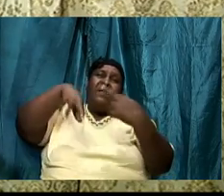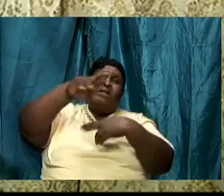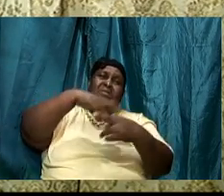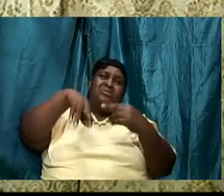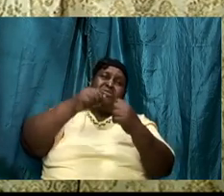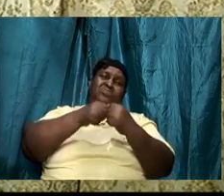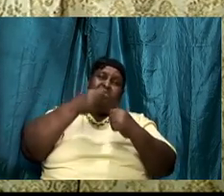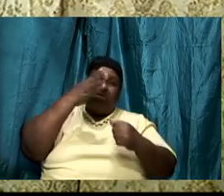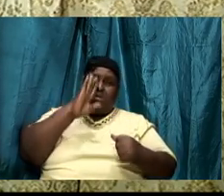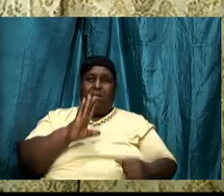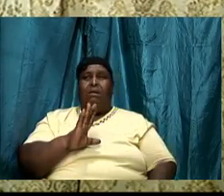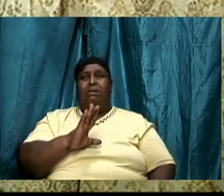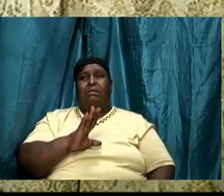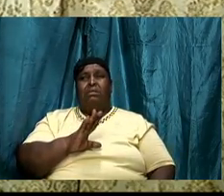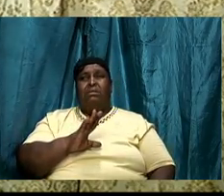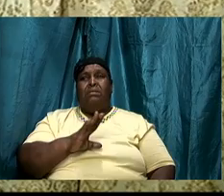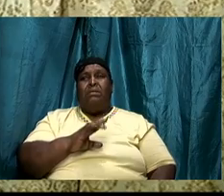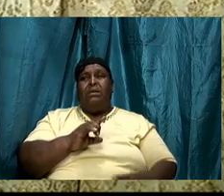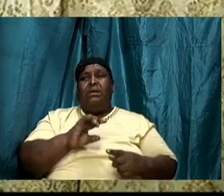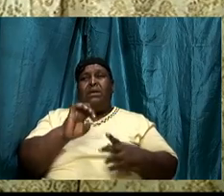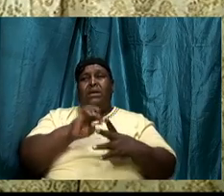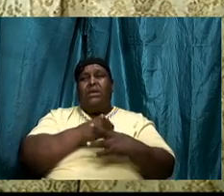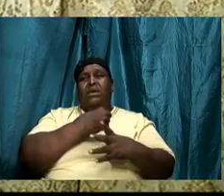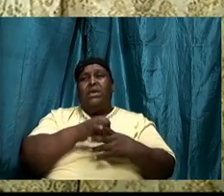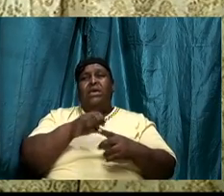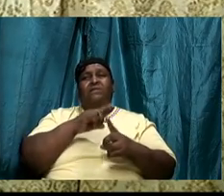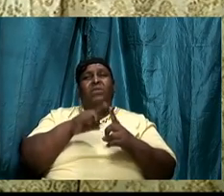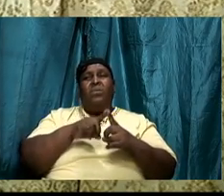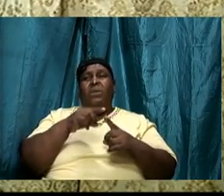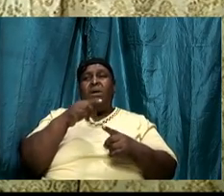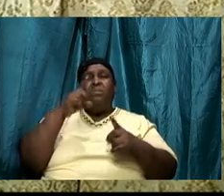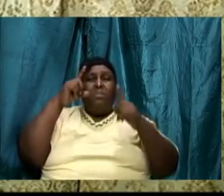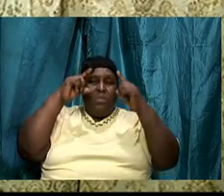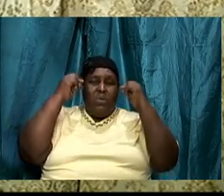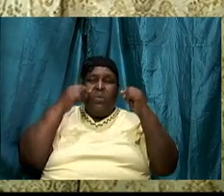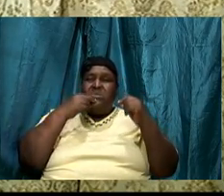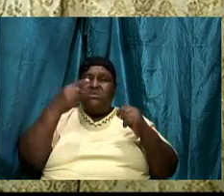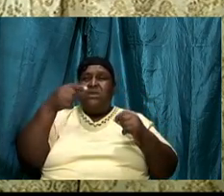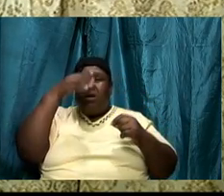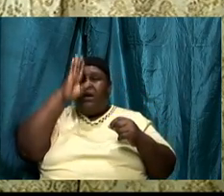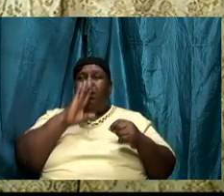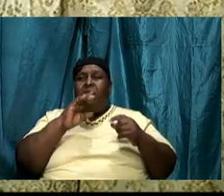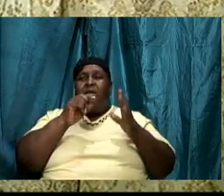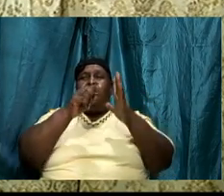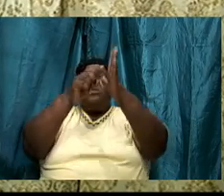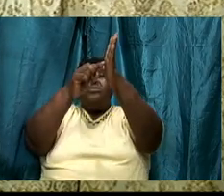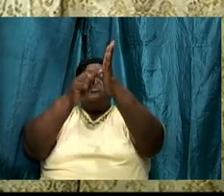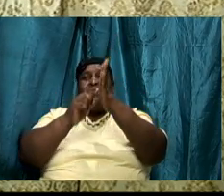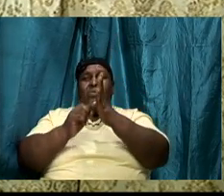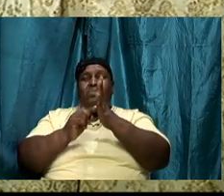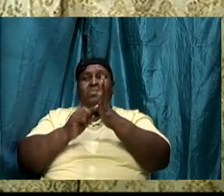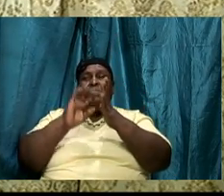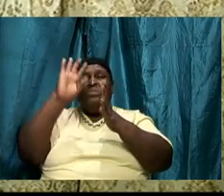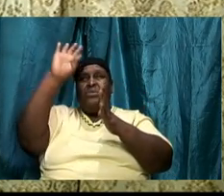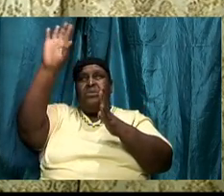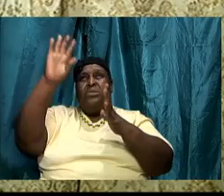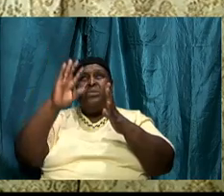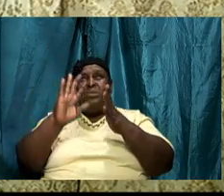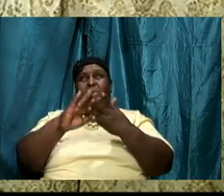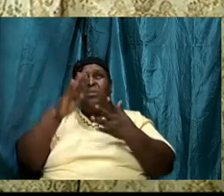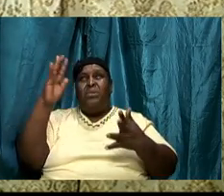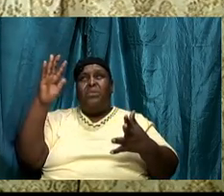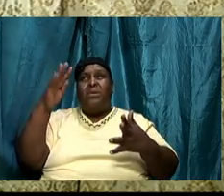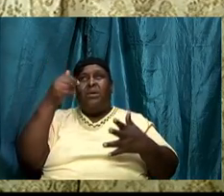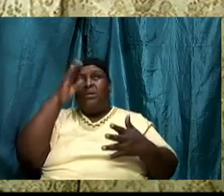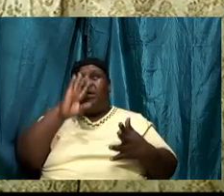me your glory God even went as far as to do it but here comes a man who was